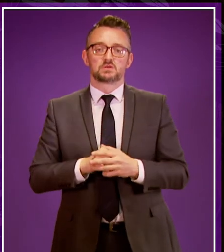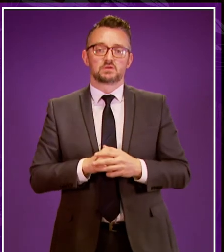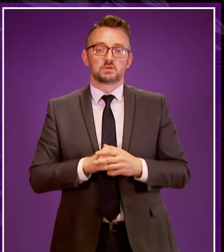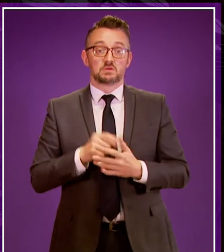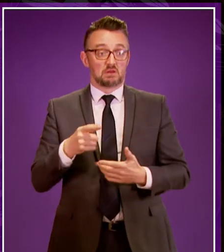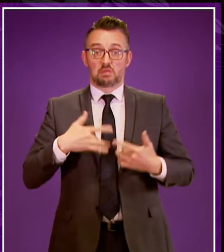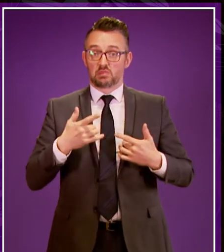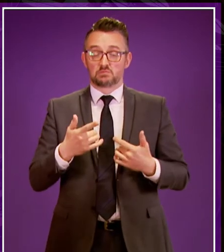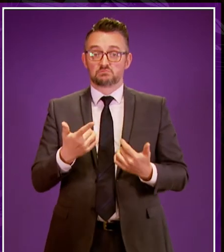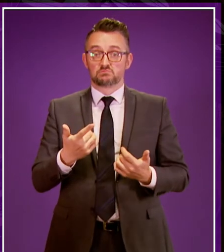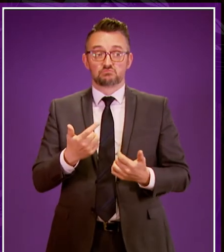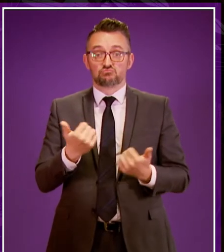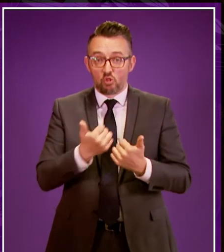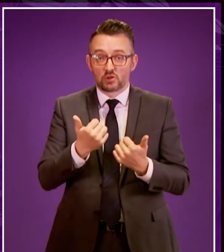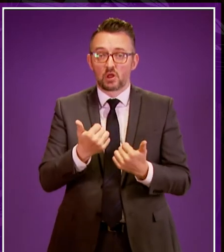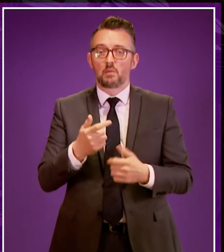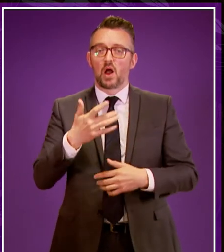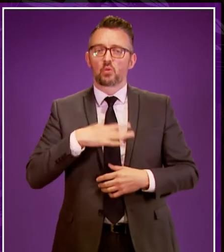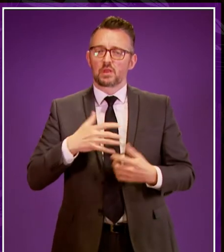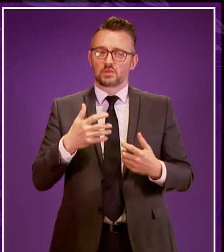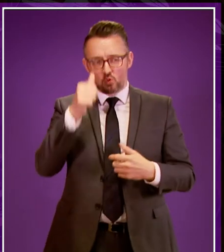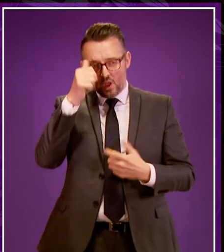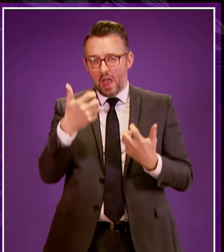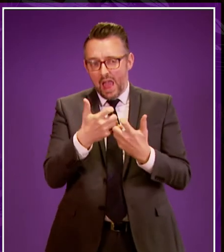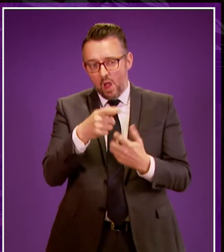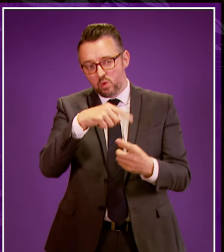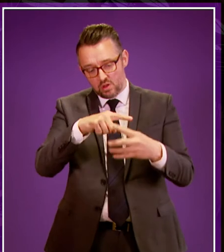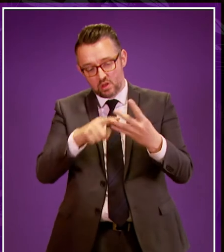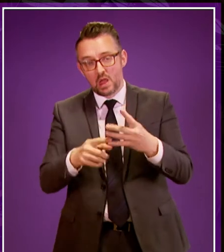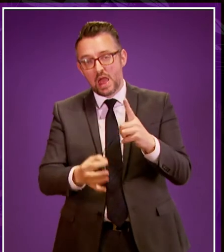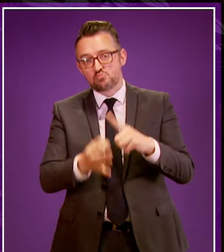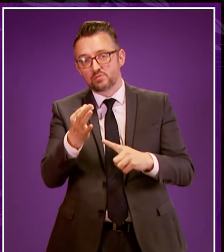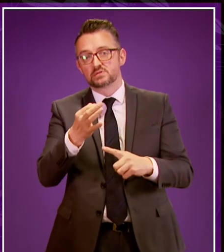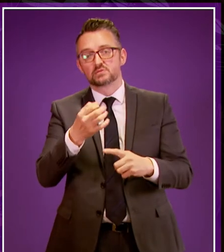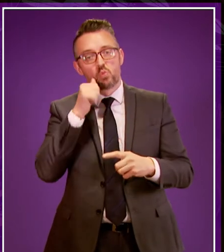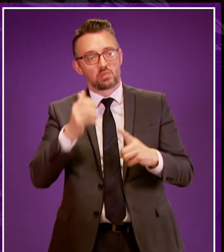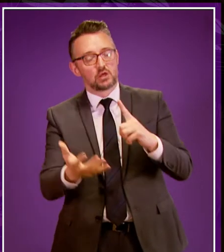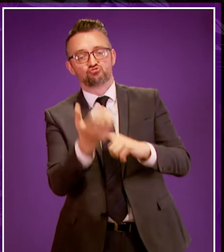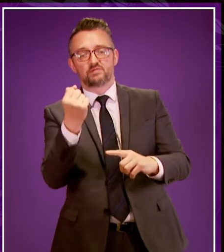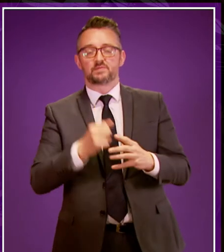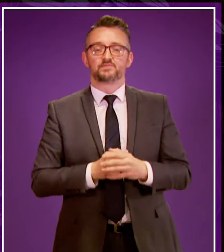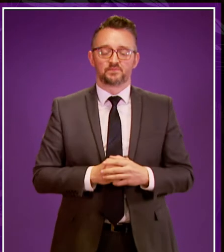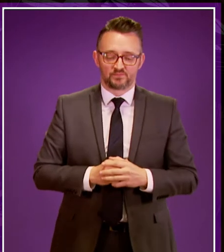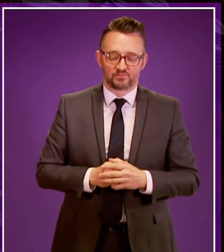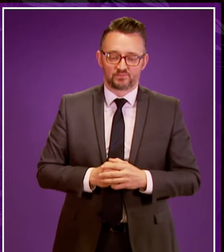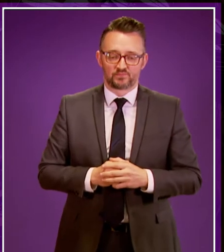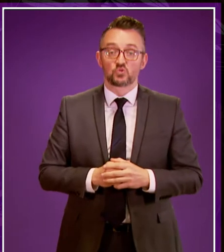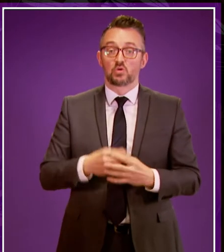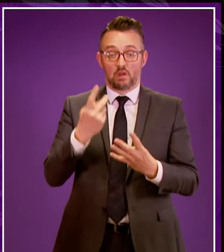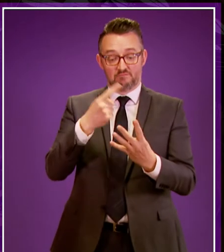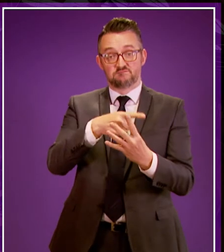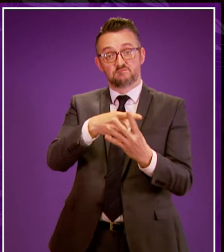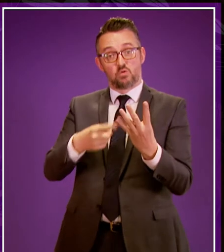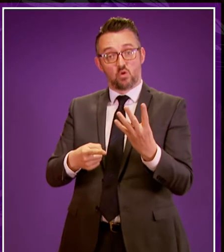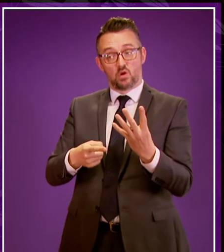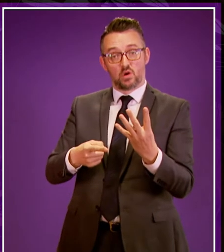entirely reasonable to me. What will you do to ensure that these improvements take place please Cabinet Secretary. Cabinet Secretary. The four key areas